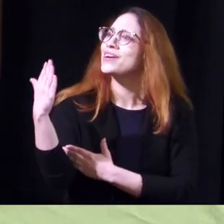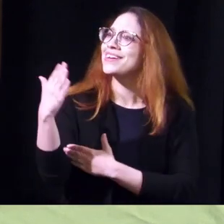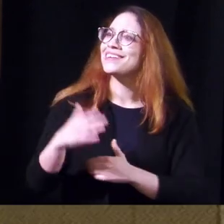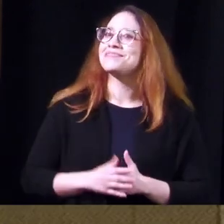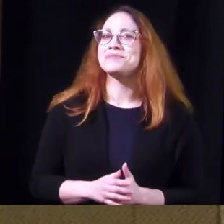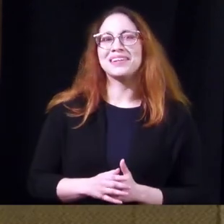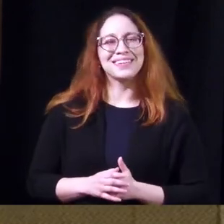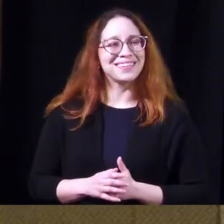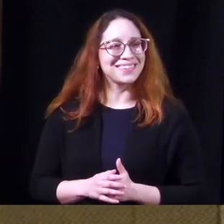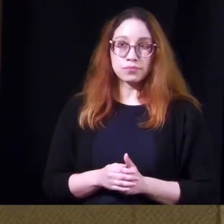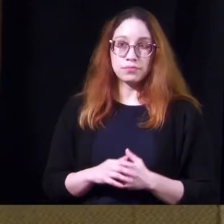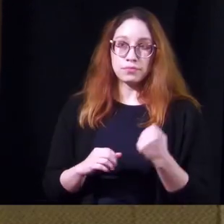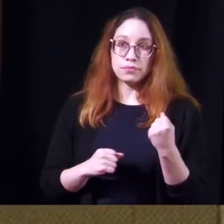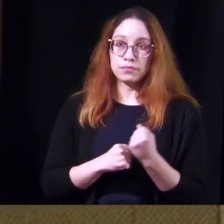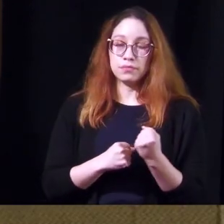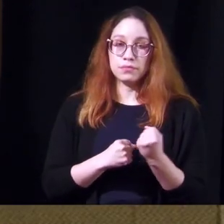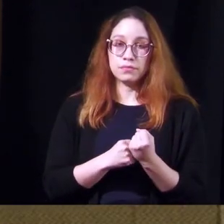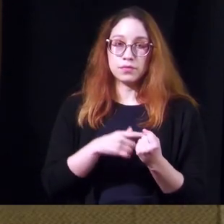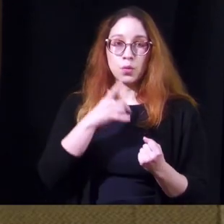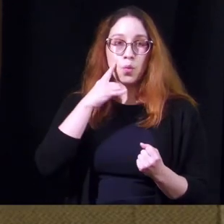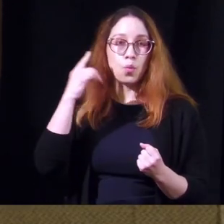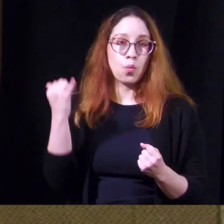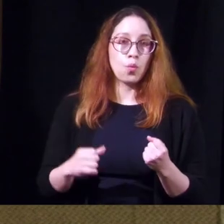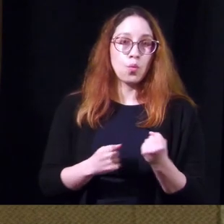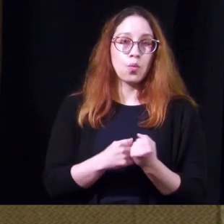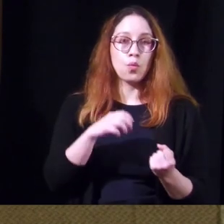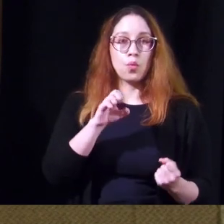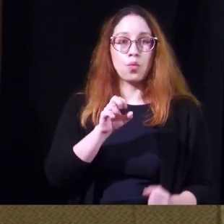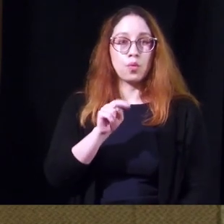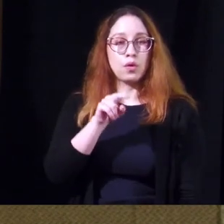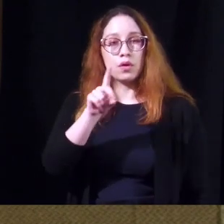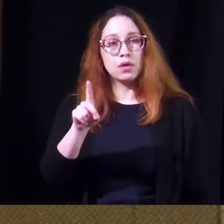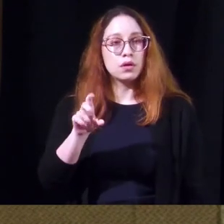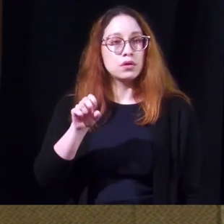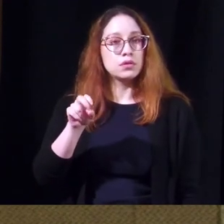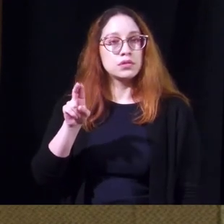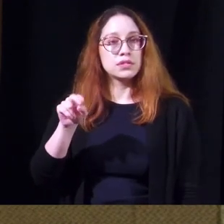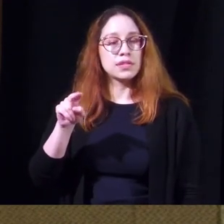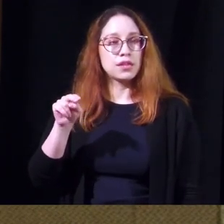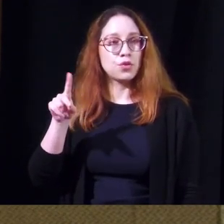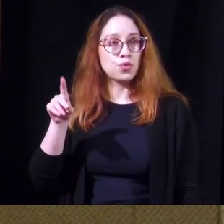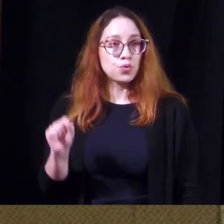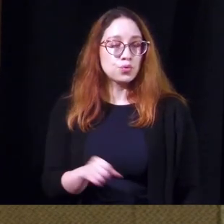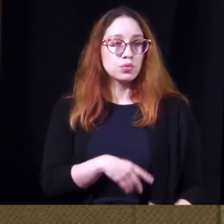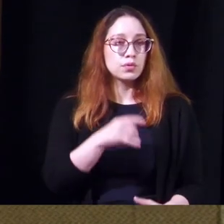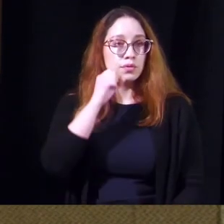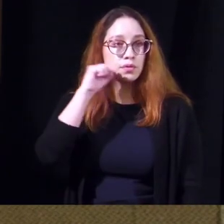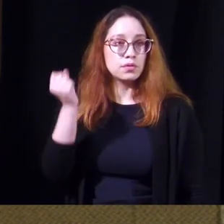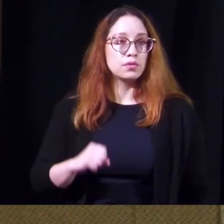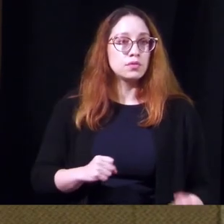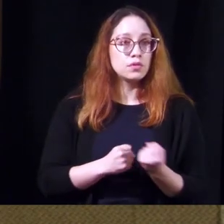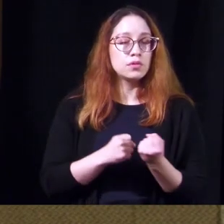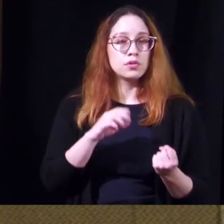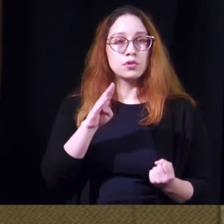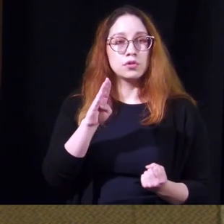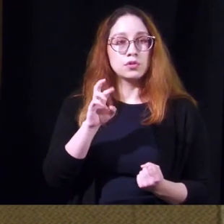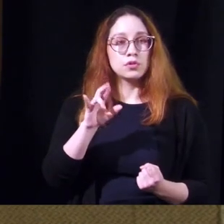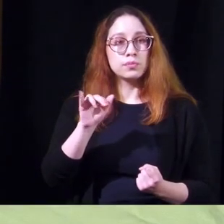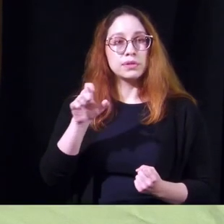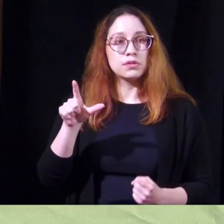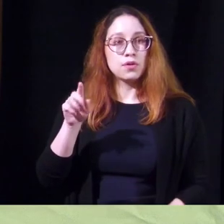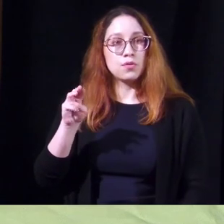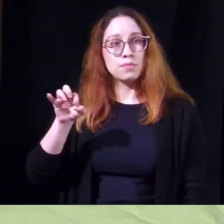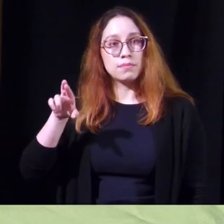our sponsor our gold sponsors were emd serrano and sandoz our silver sponsor was bristol myer squib